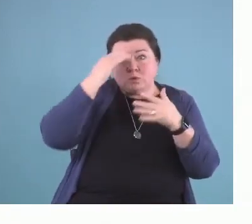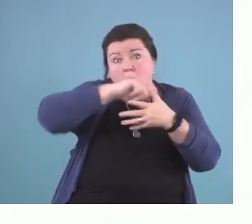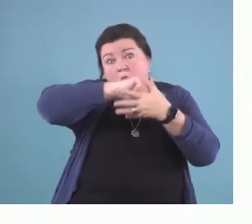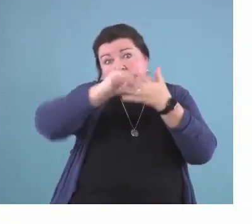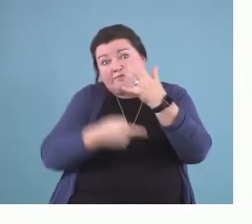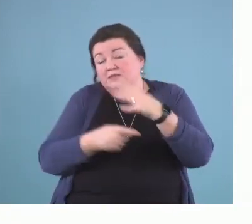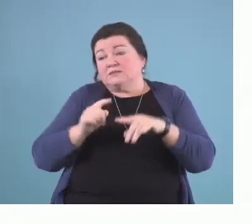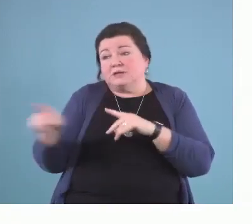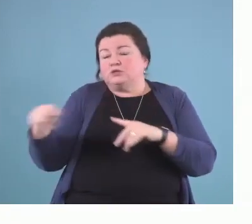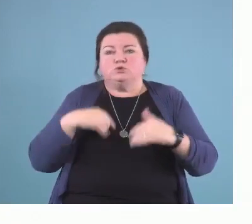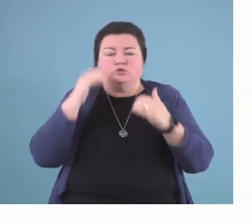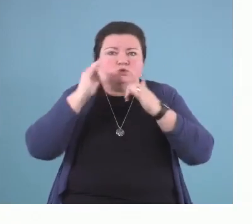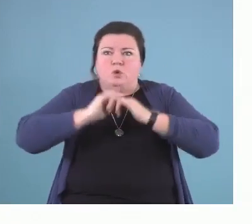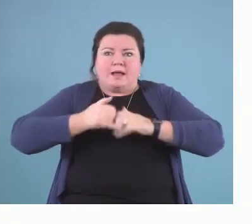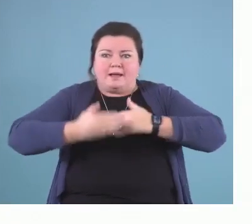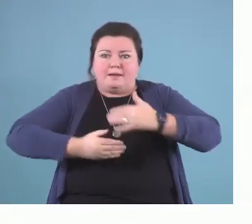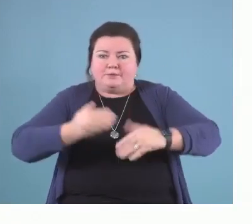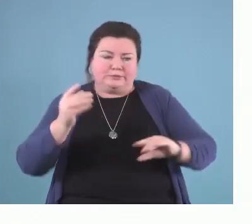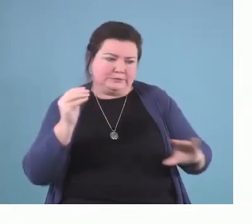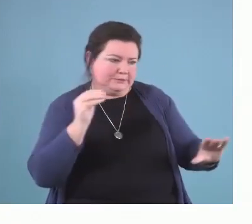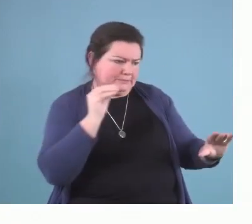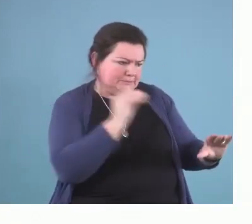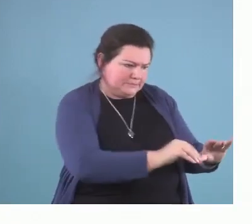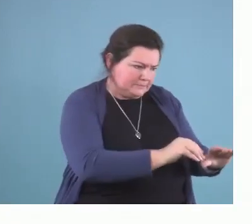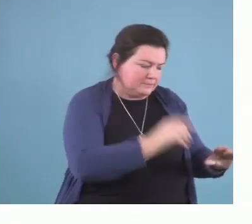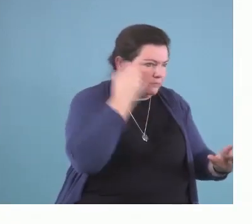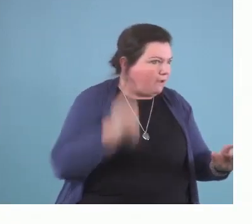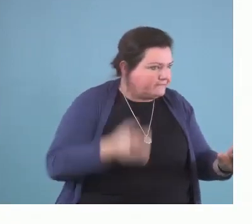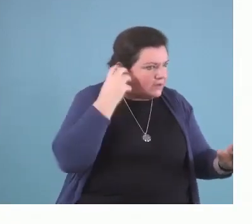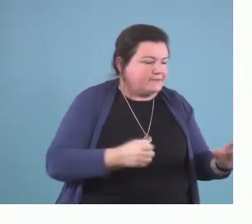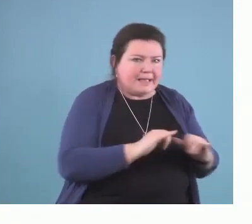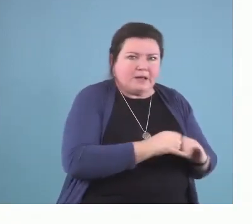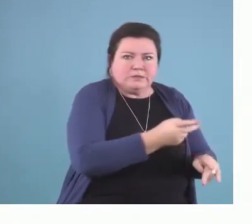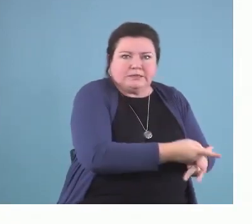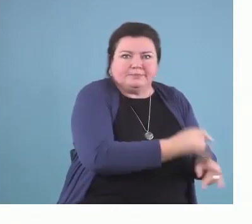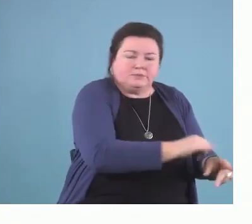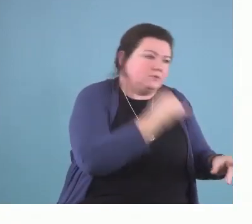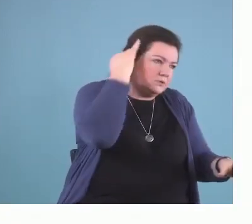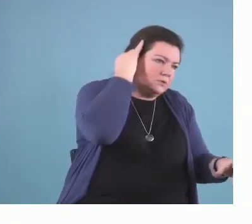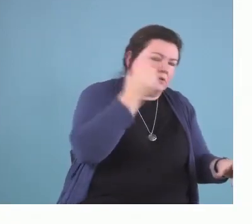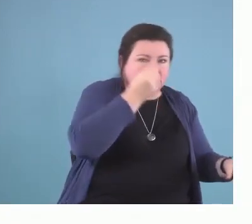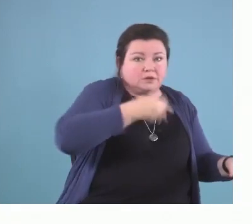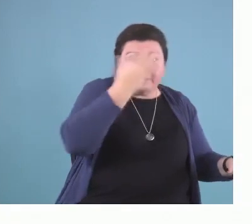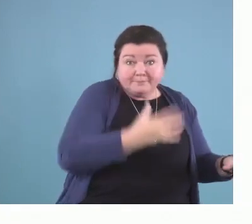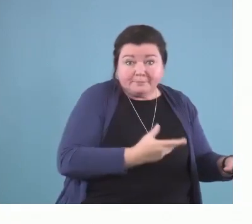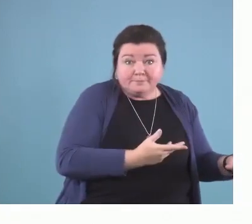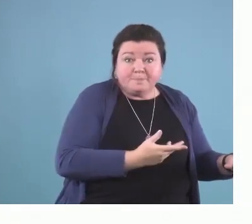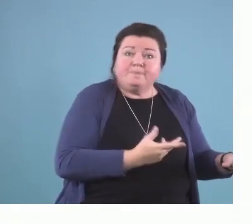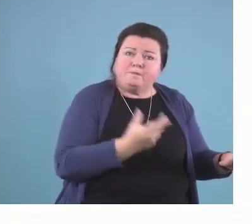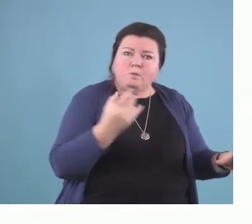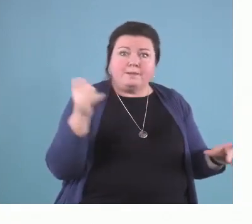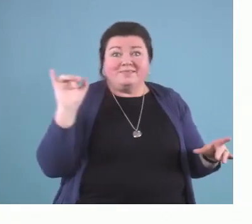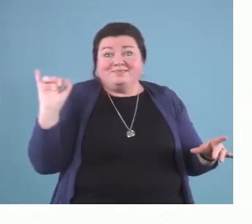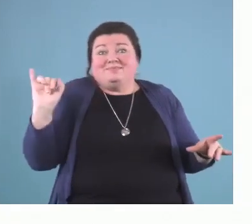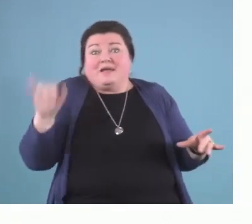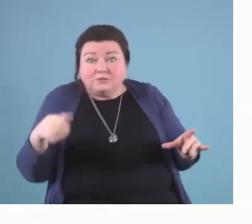don't have strategies to keep your hearing aids on this baby who keeps pulling them out of their ears. So, we also have to understand that that might be